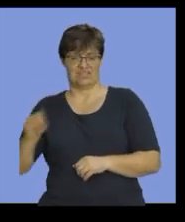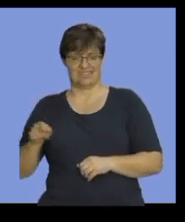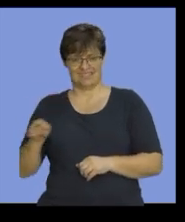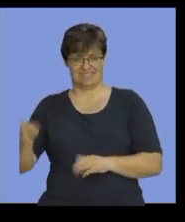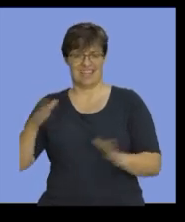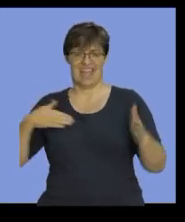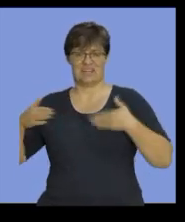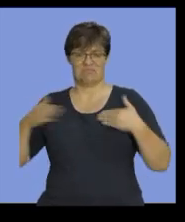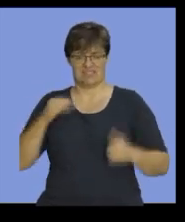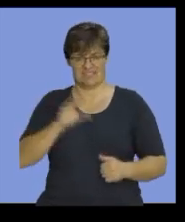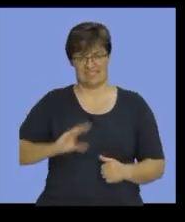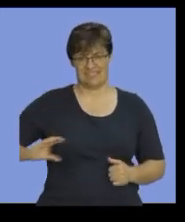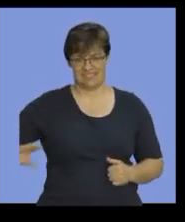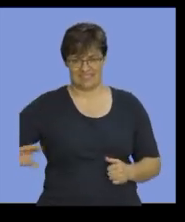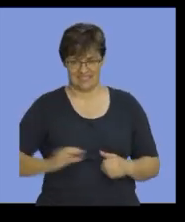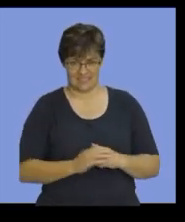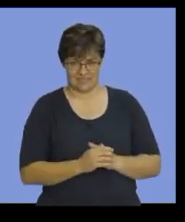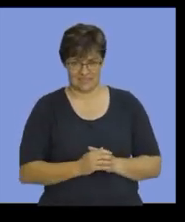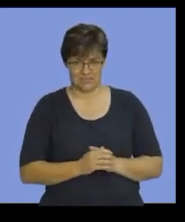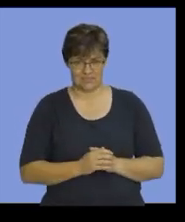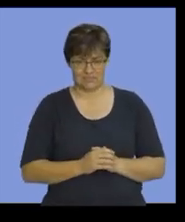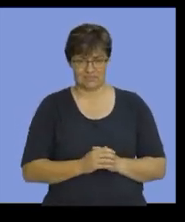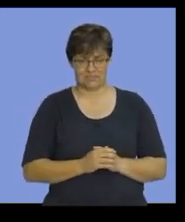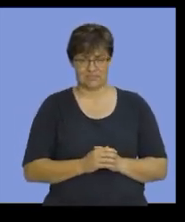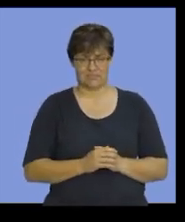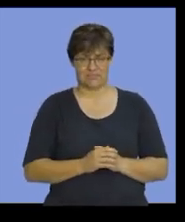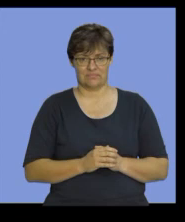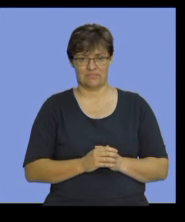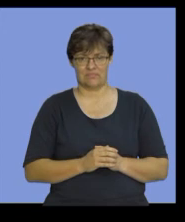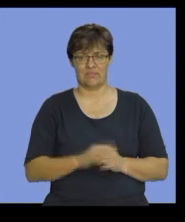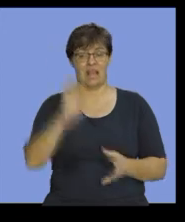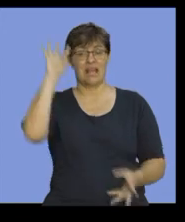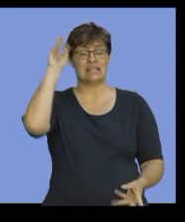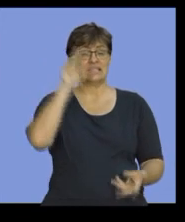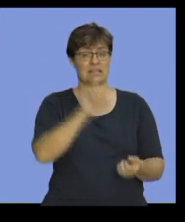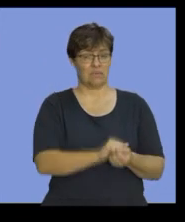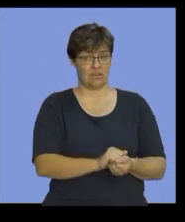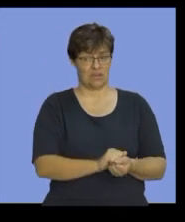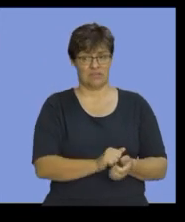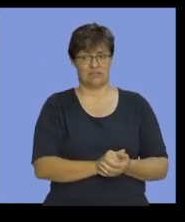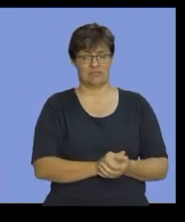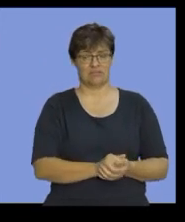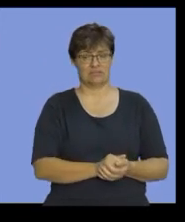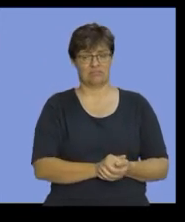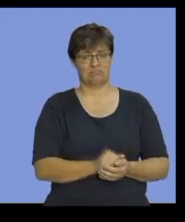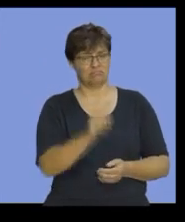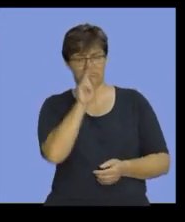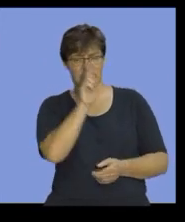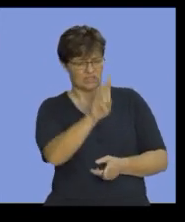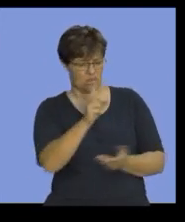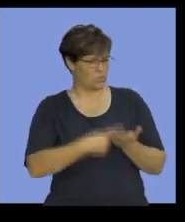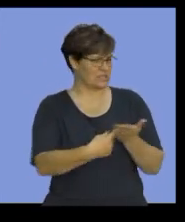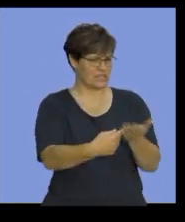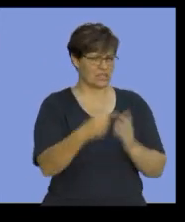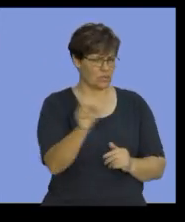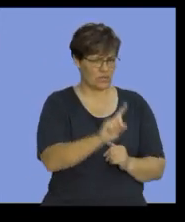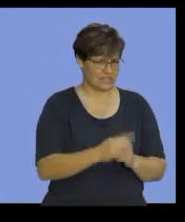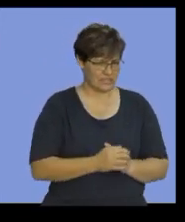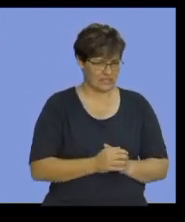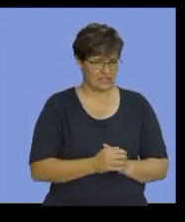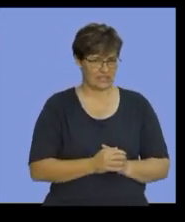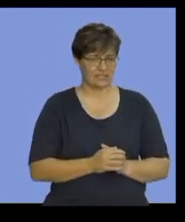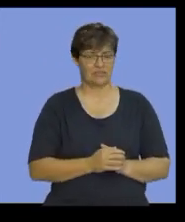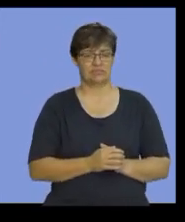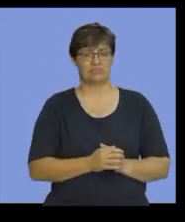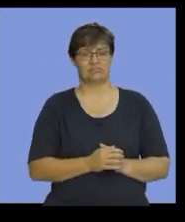which will be allocated to the admin cost. Okay, guys, in summary, let's see what have we discussed in these lessons